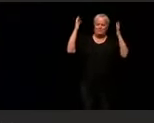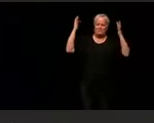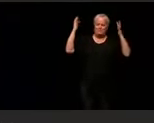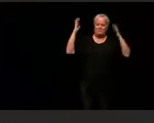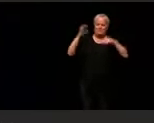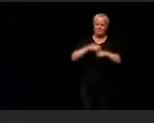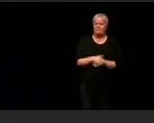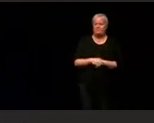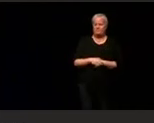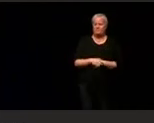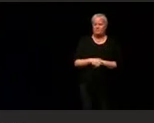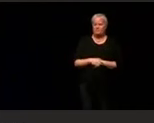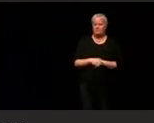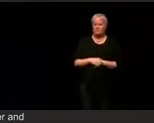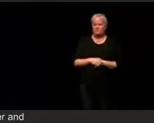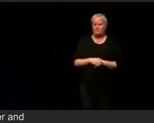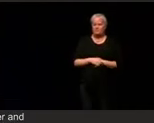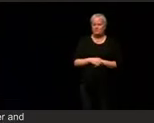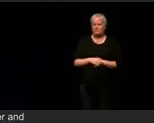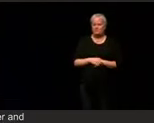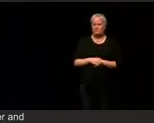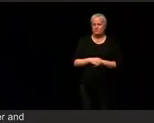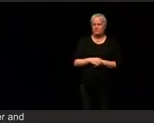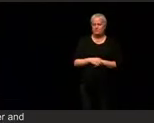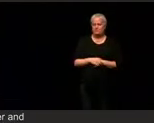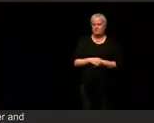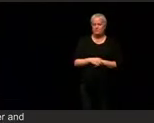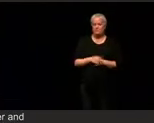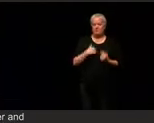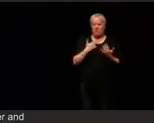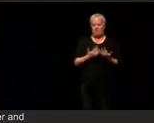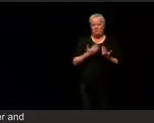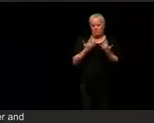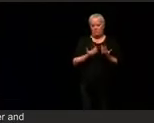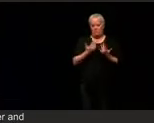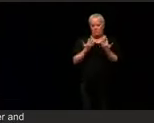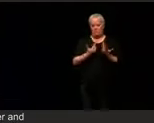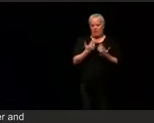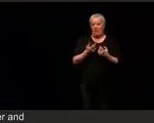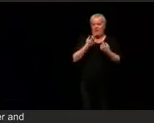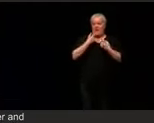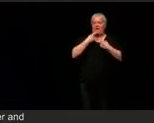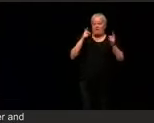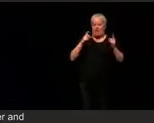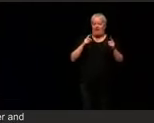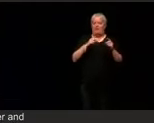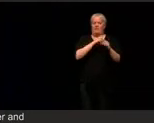for what seemed like an eternity. And finally, we were removed